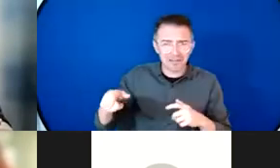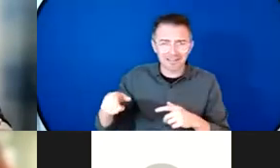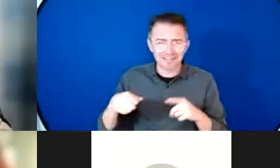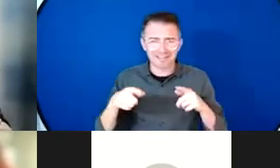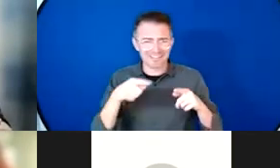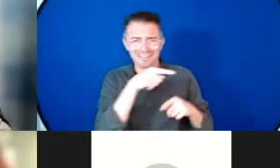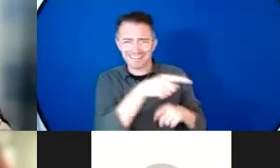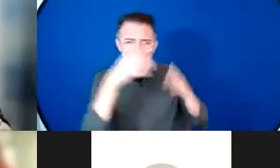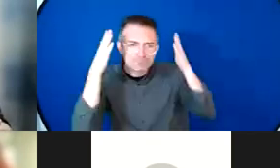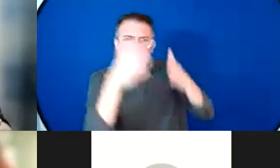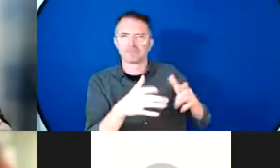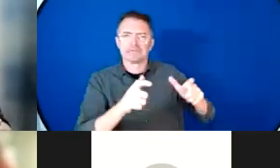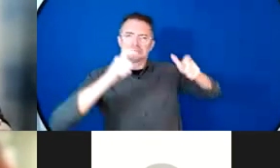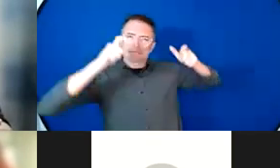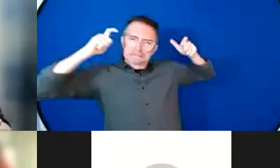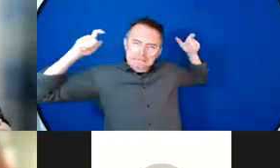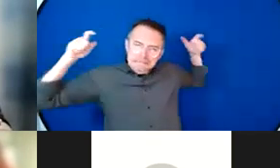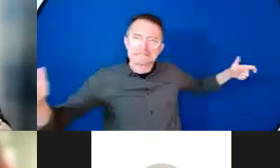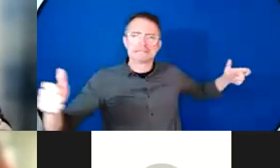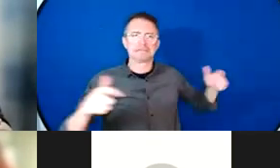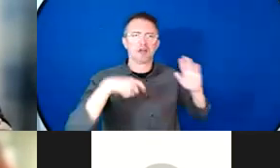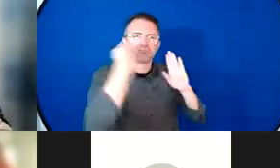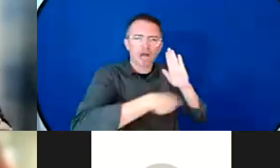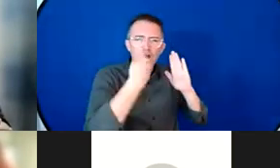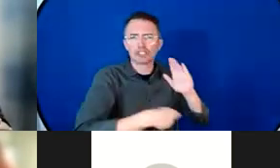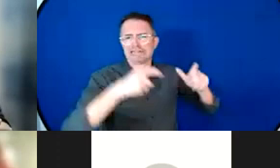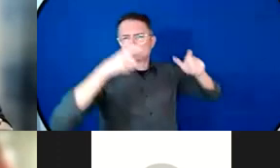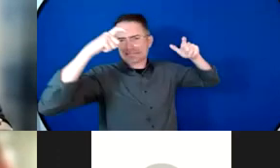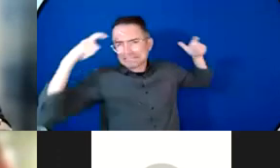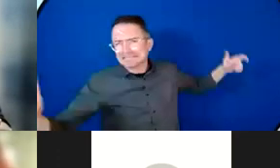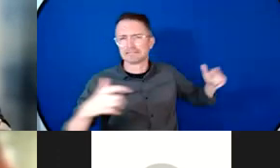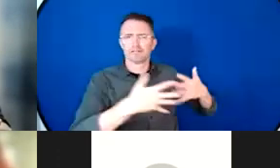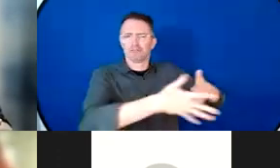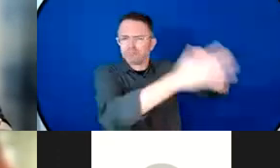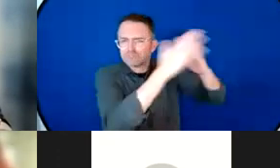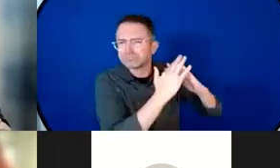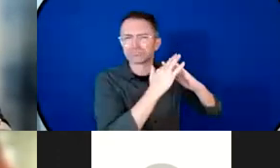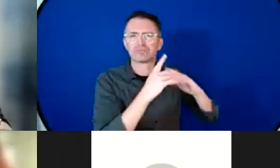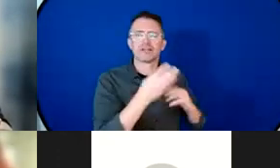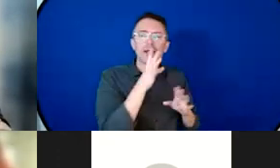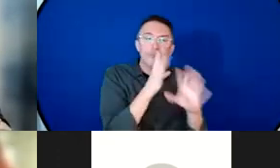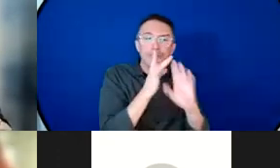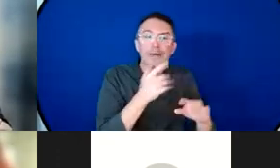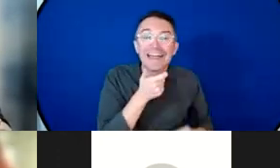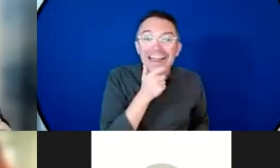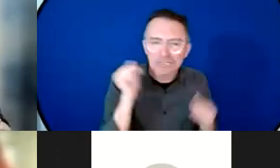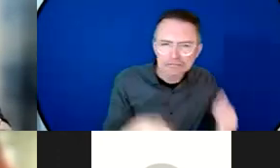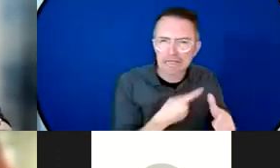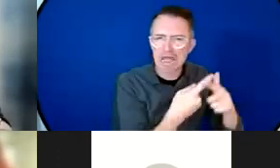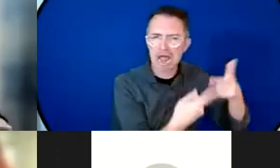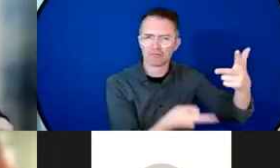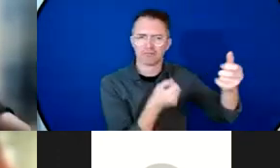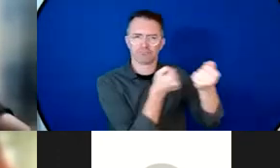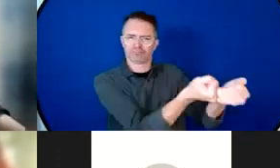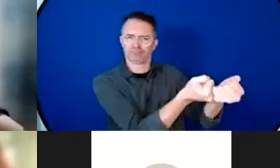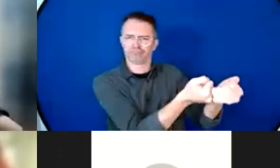speak English and do you know write complex proposals that can go to the Green Climate Fund for 50 or 100 million dollars so in order